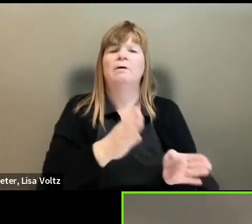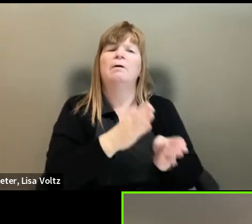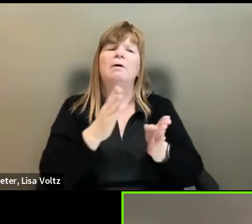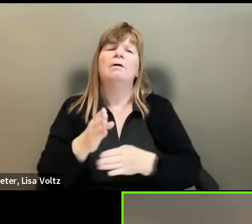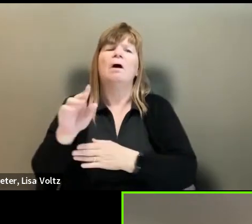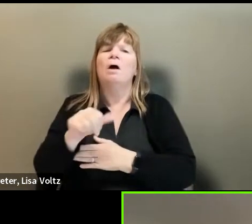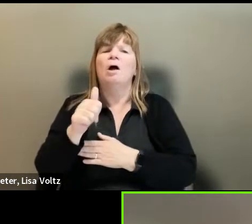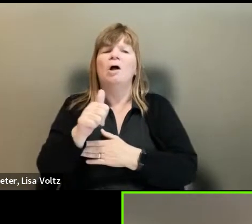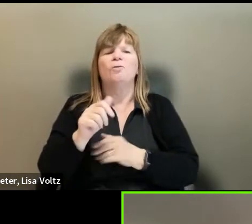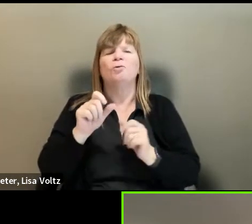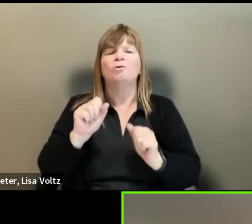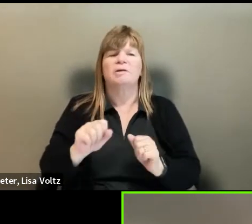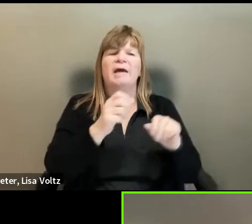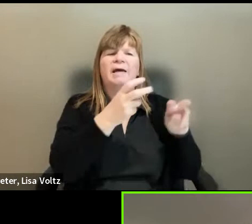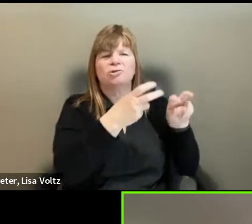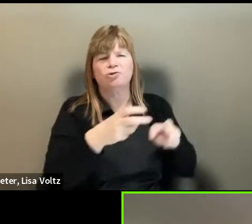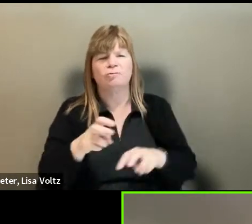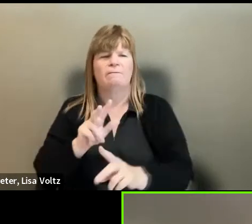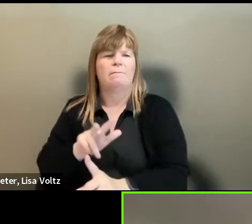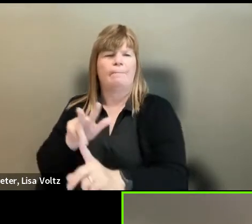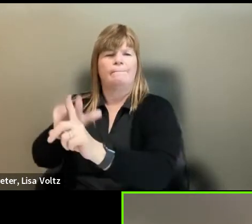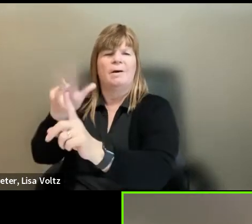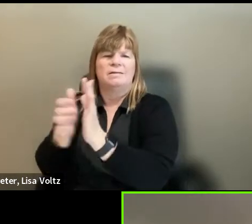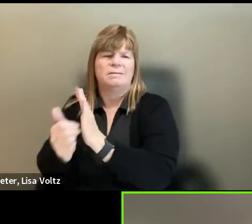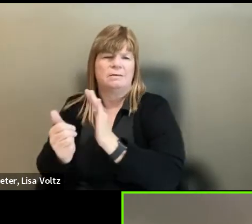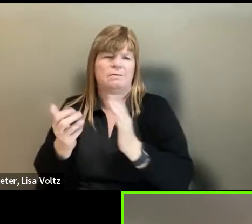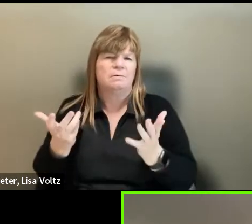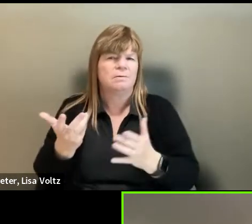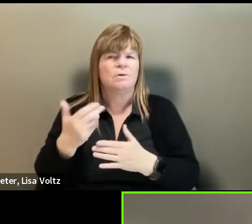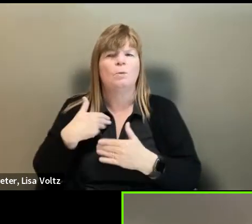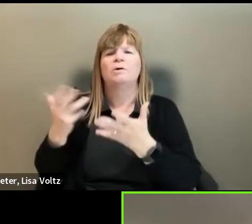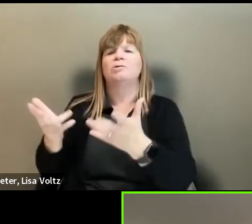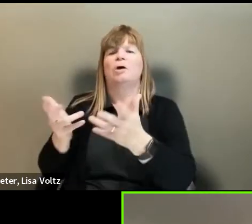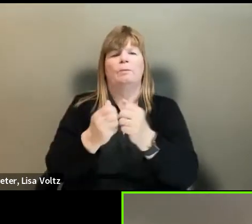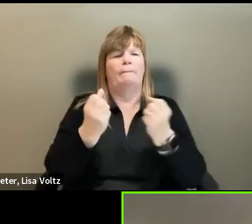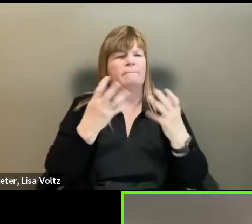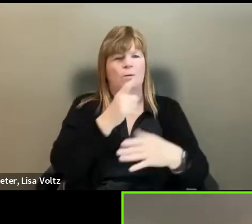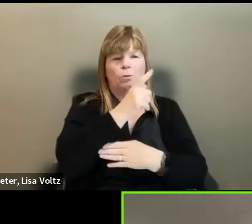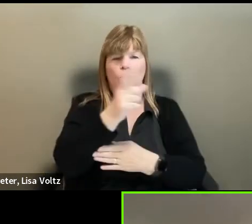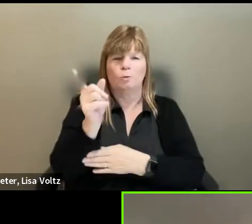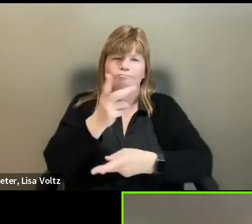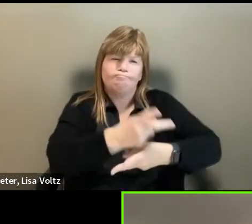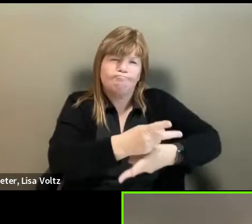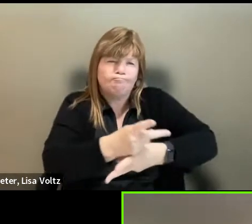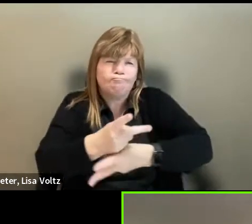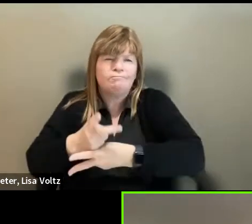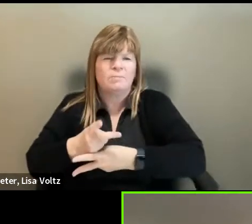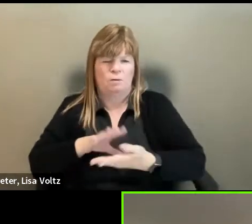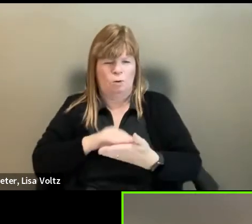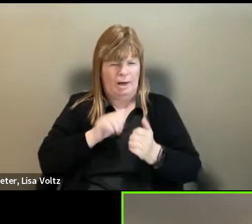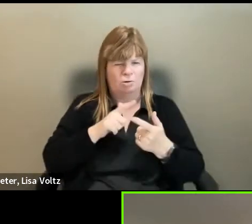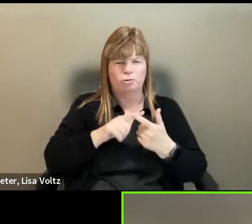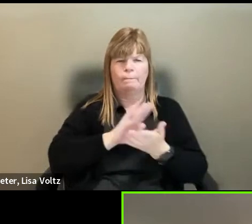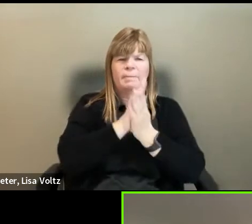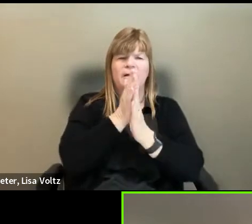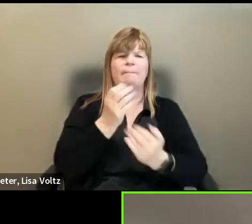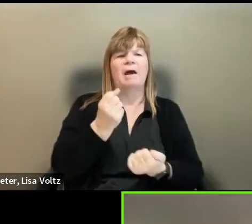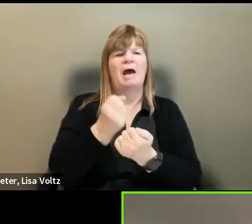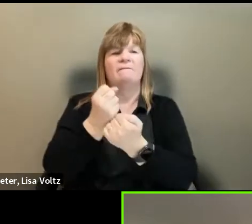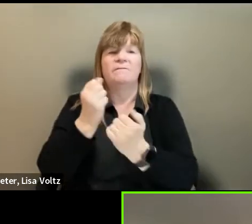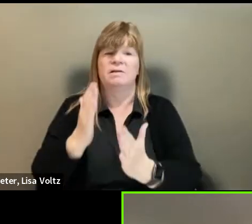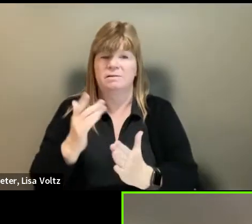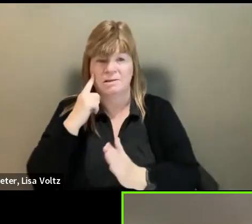transferable skills. So, um, we've spoken to so many amazing caregivers who have learned how to be advocates, for example,